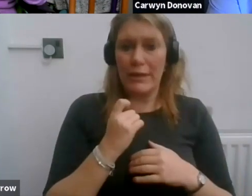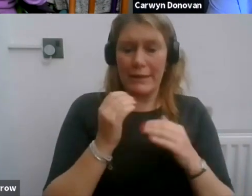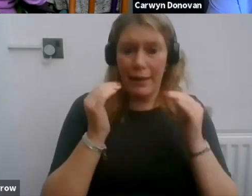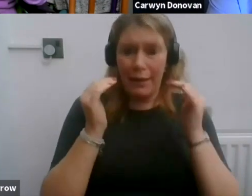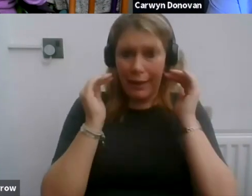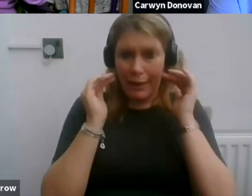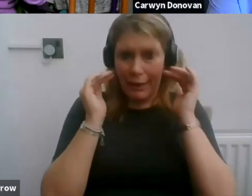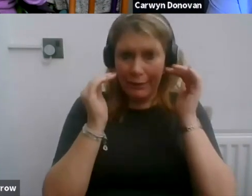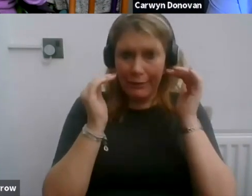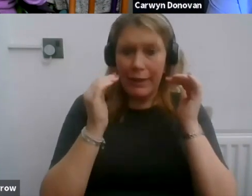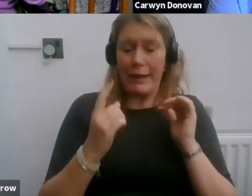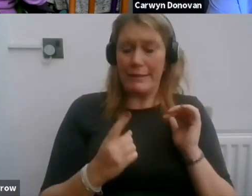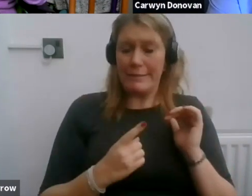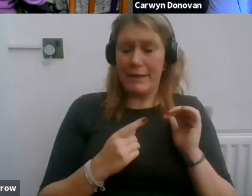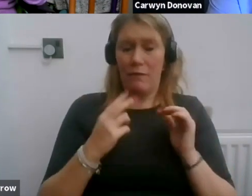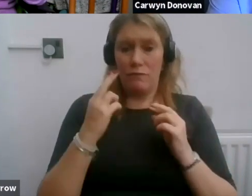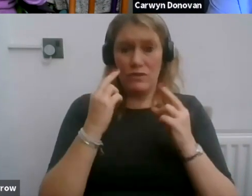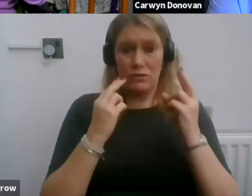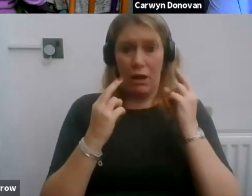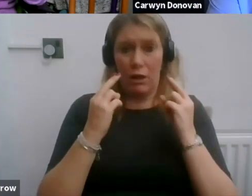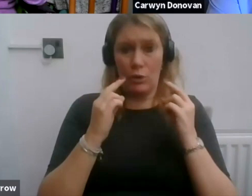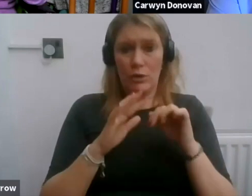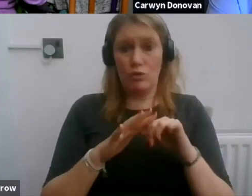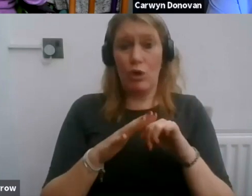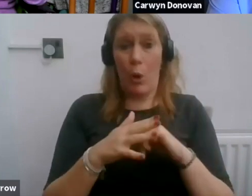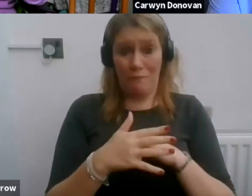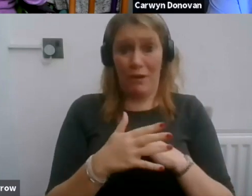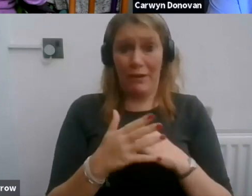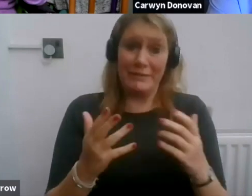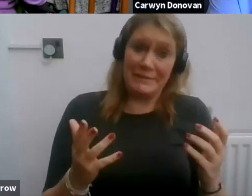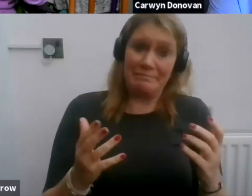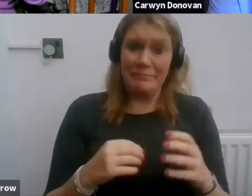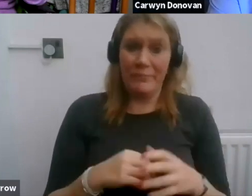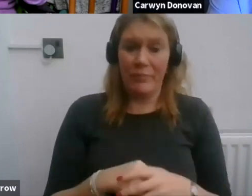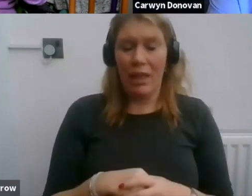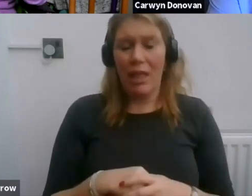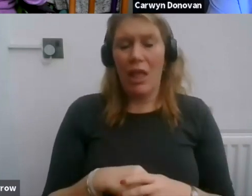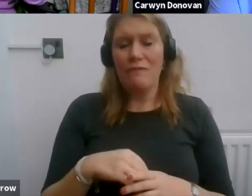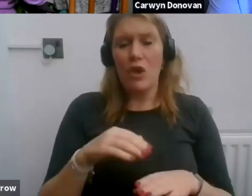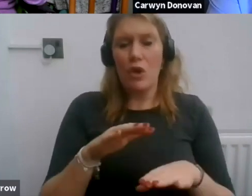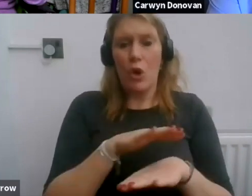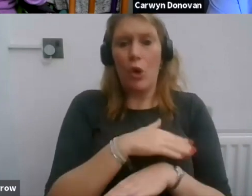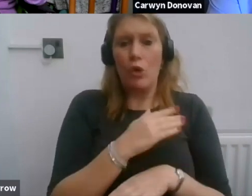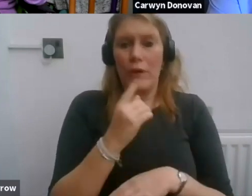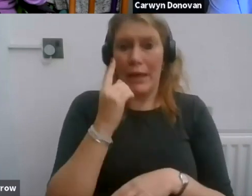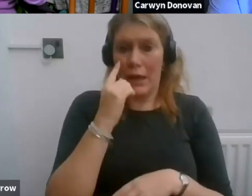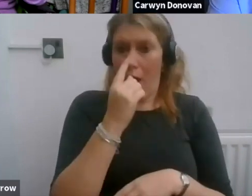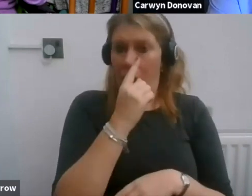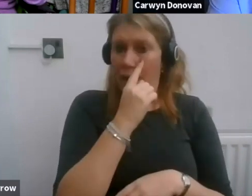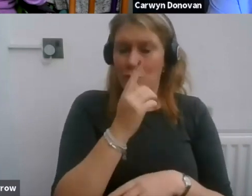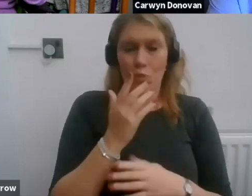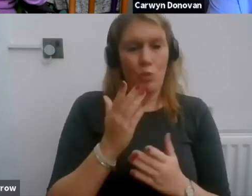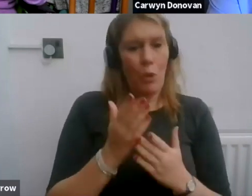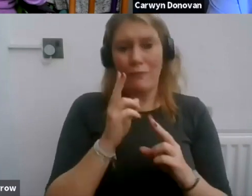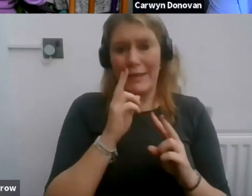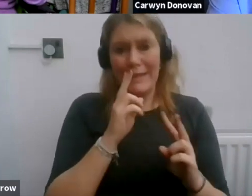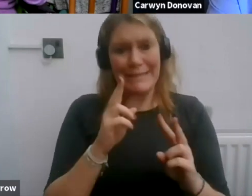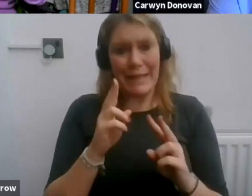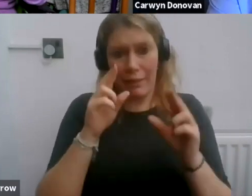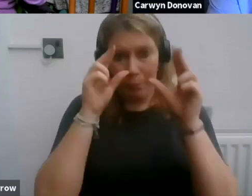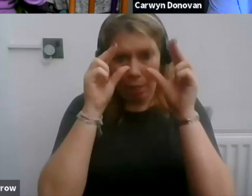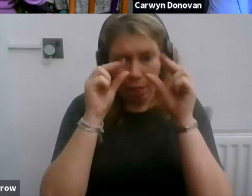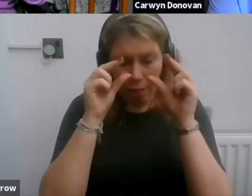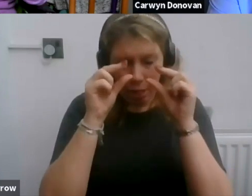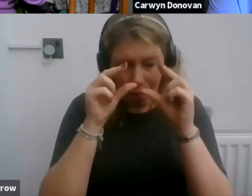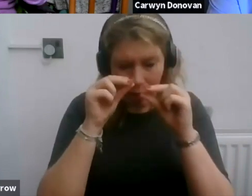self-styled Corona crop. Green eyes, although you can practically not see them at this time in the festival because